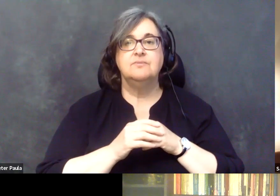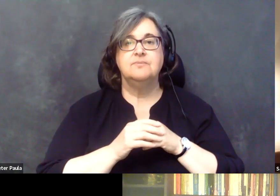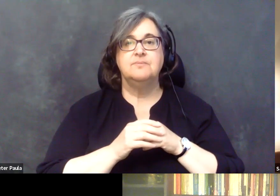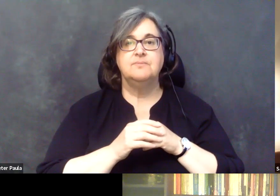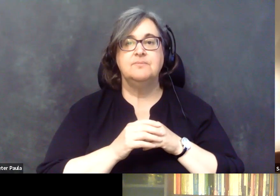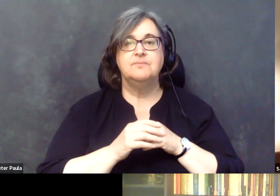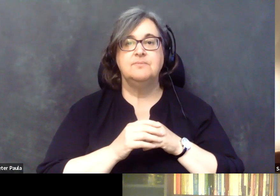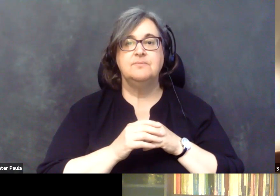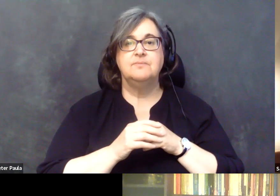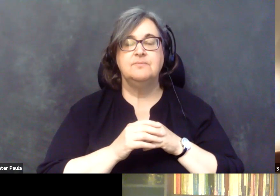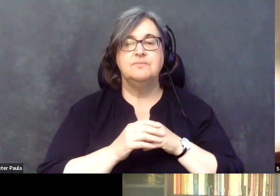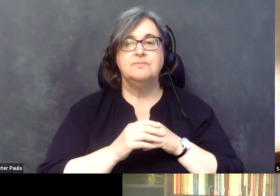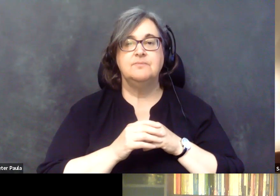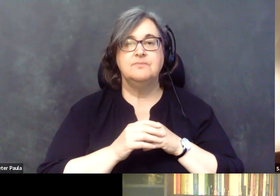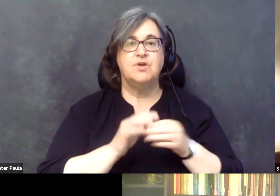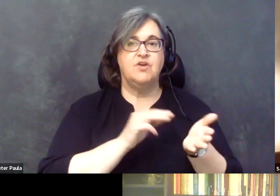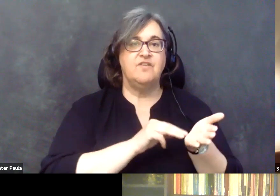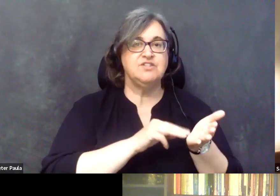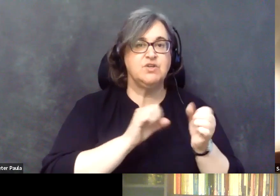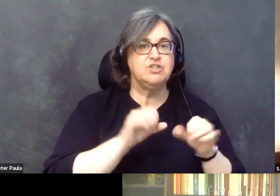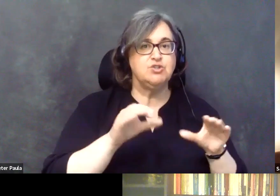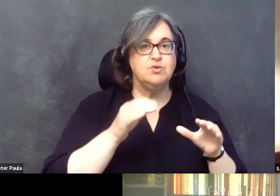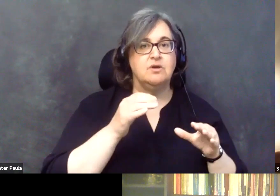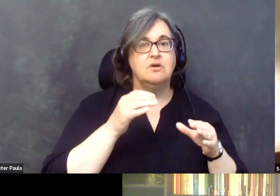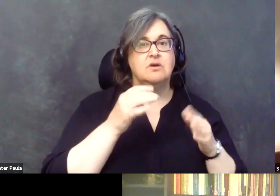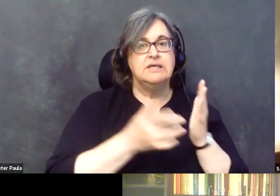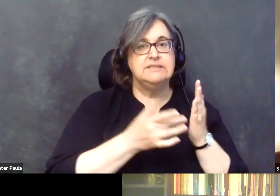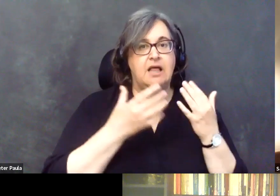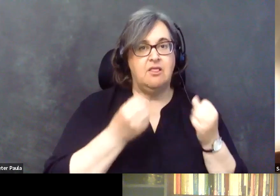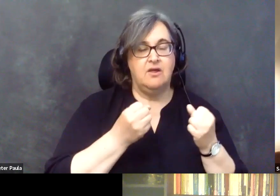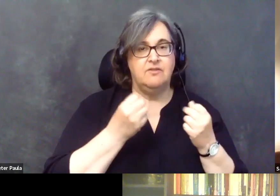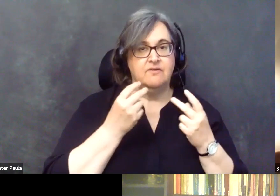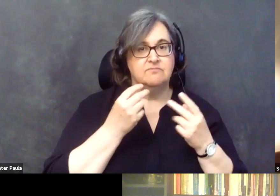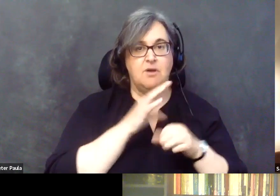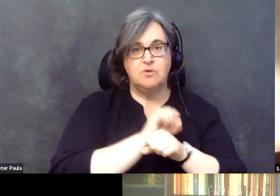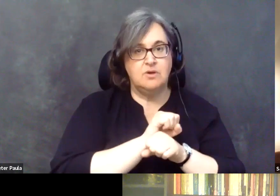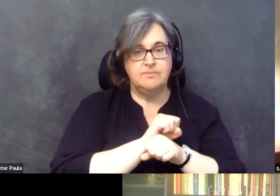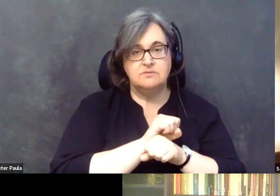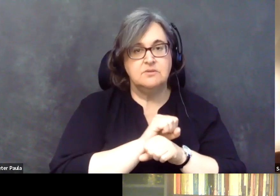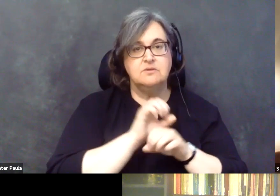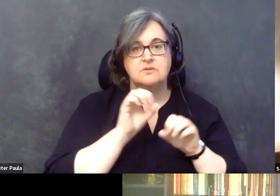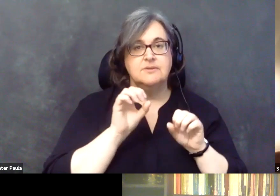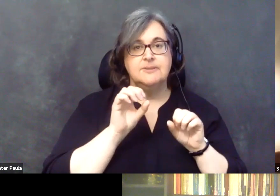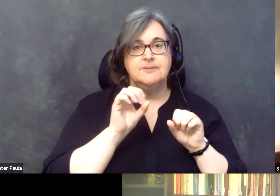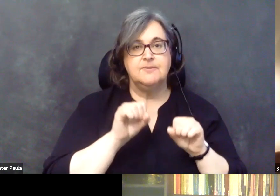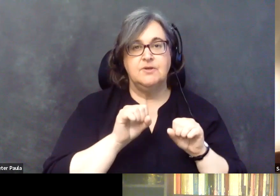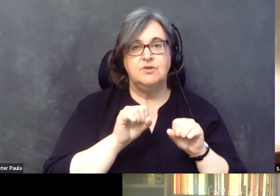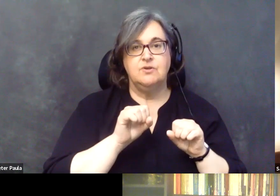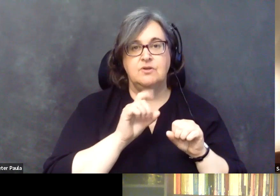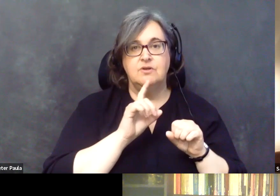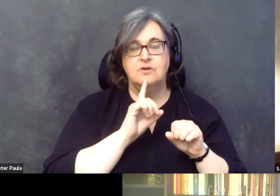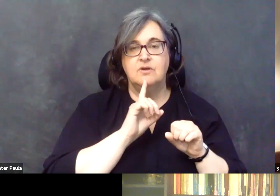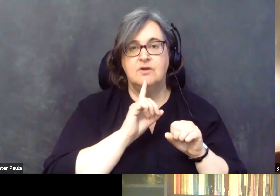physicians, you know, they could do a telehealth visit where they could actually start a new